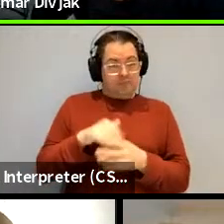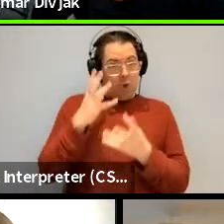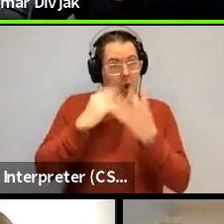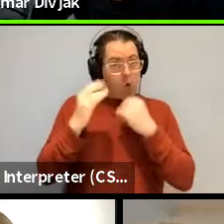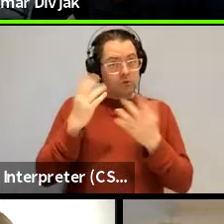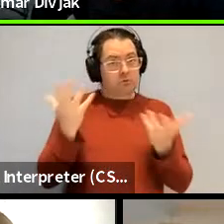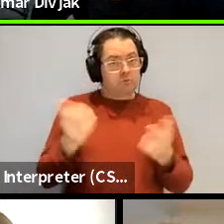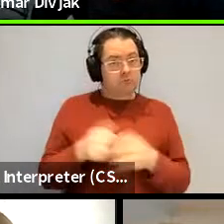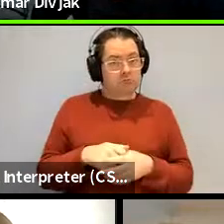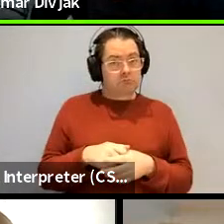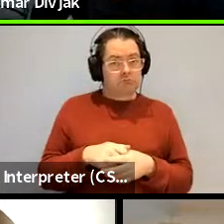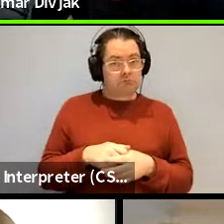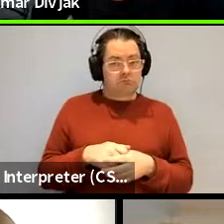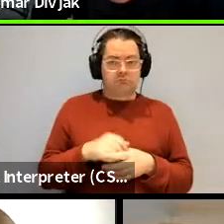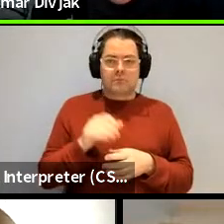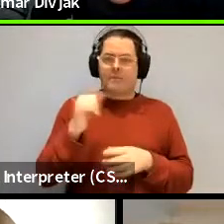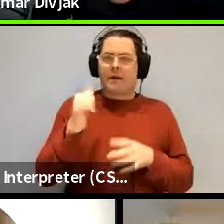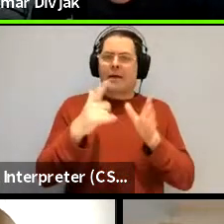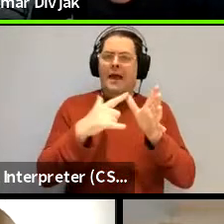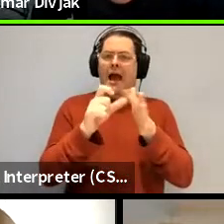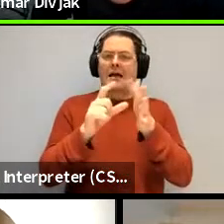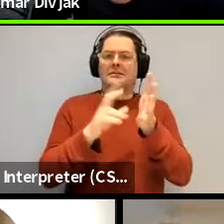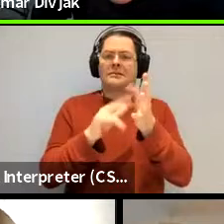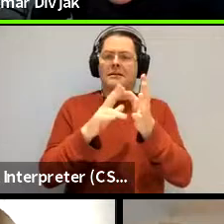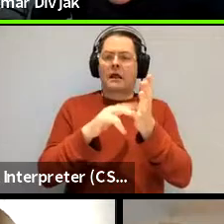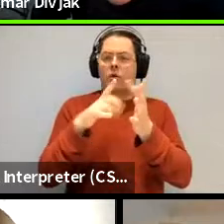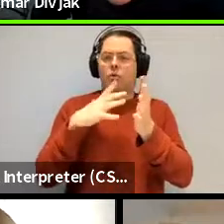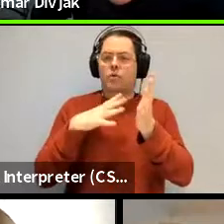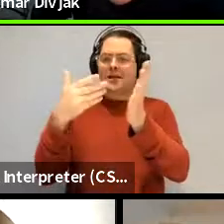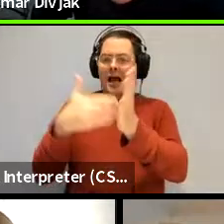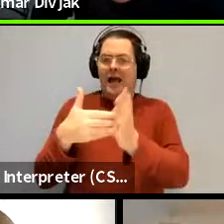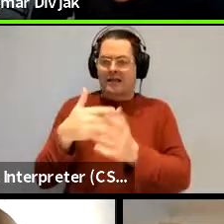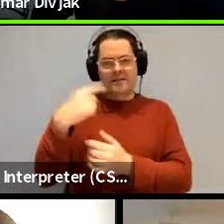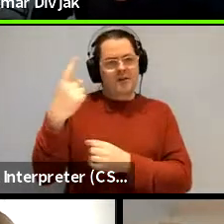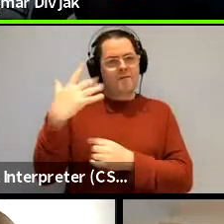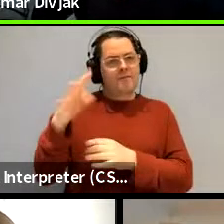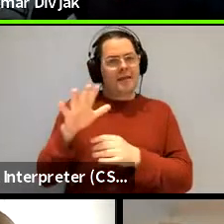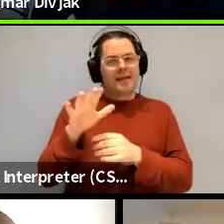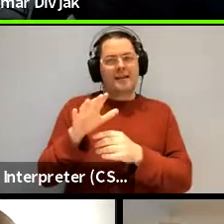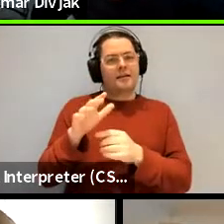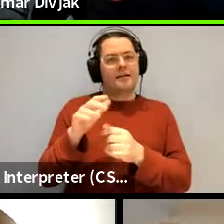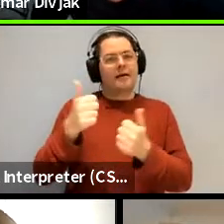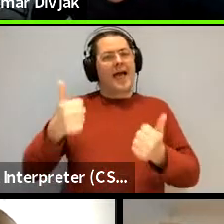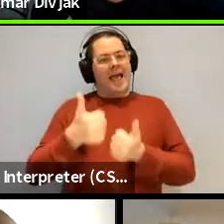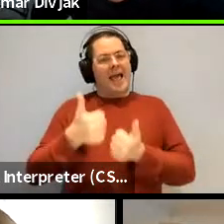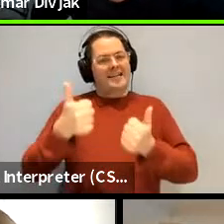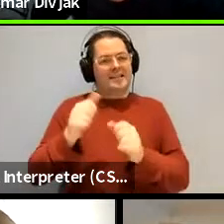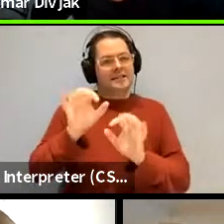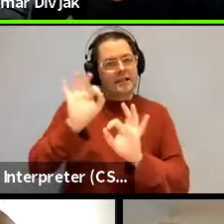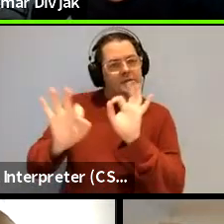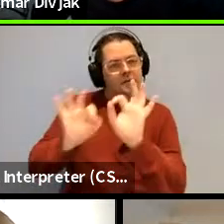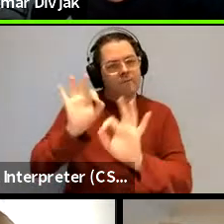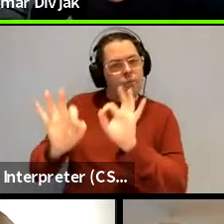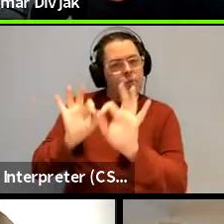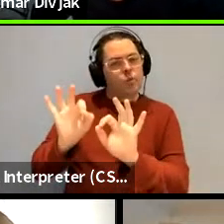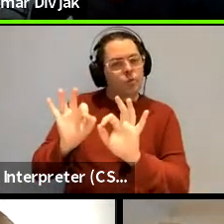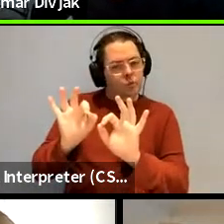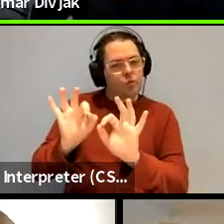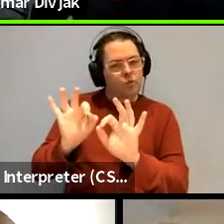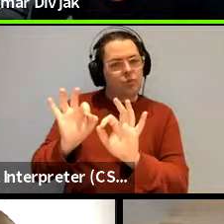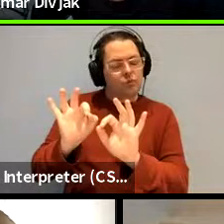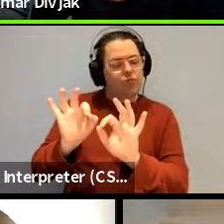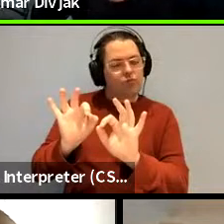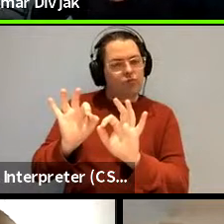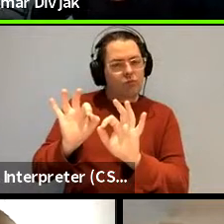i think adnan may want to say more about that he he did a an exit interview with them and some of them were able to say that